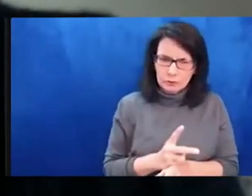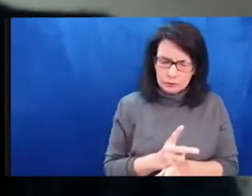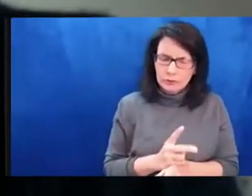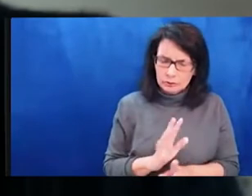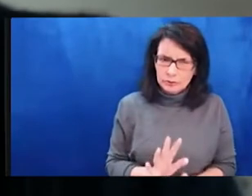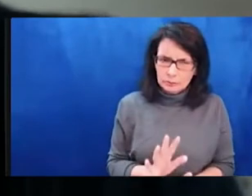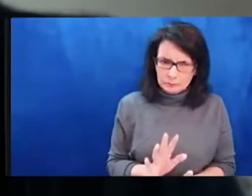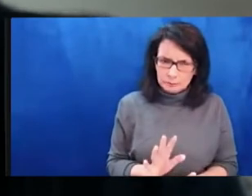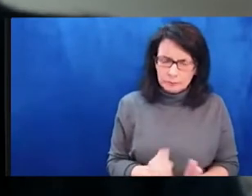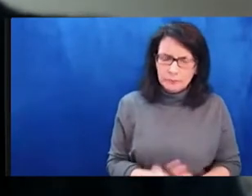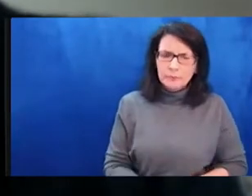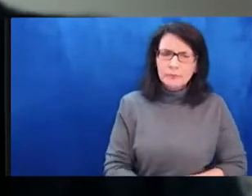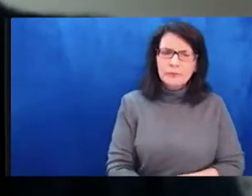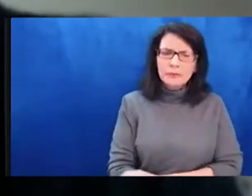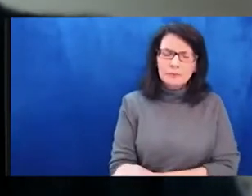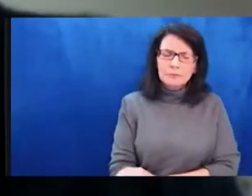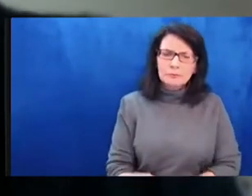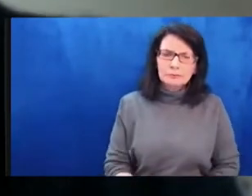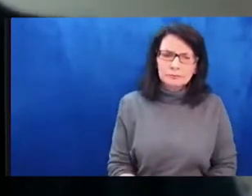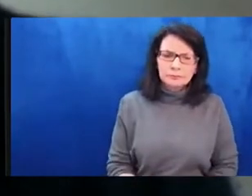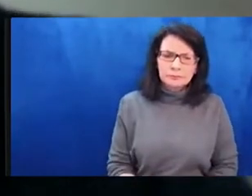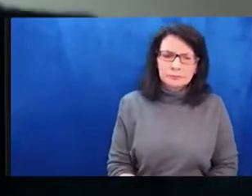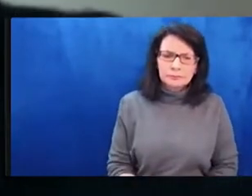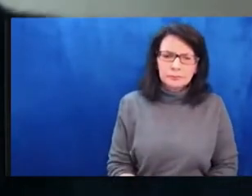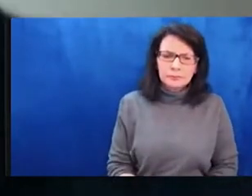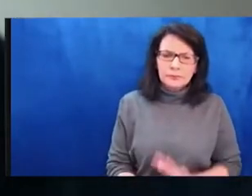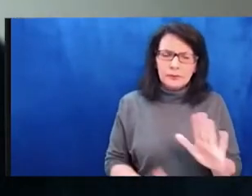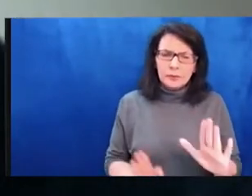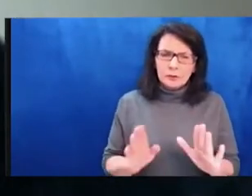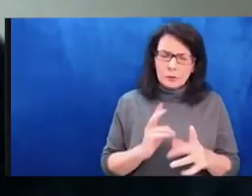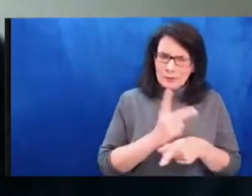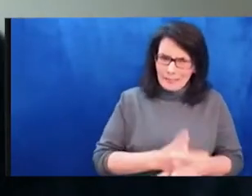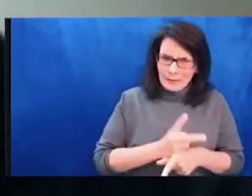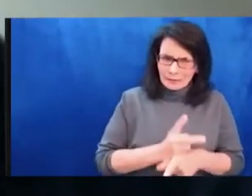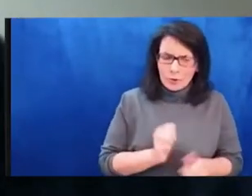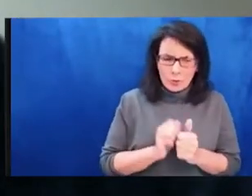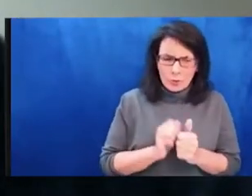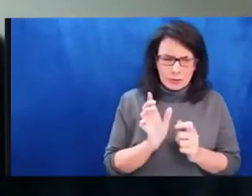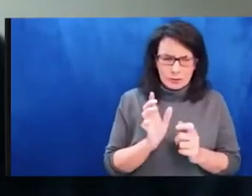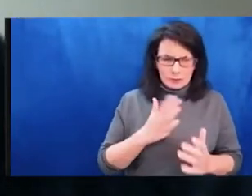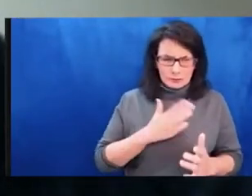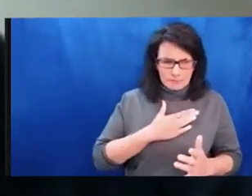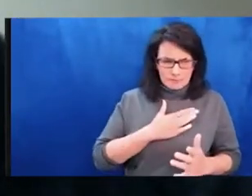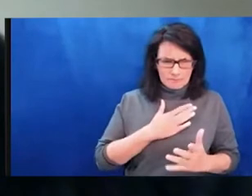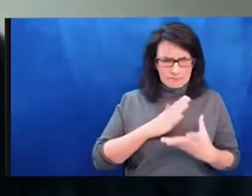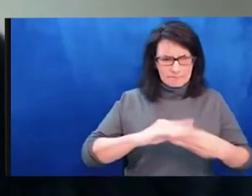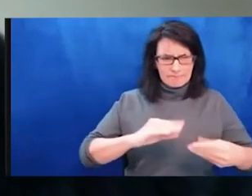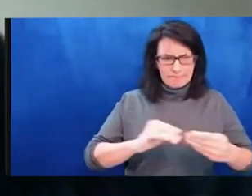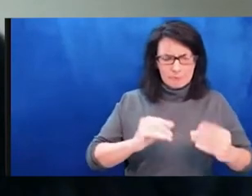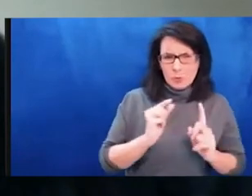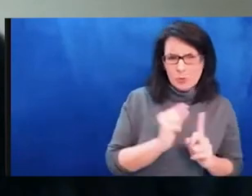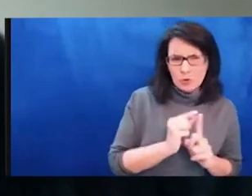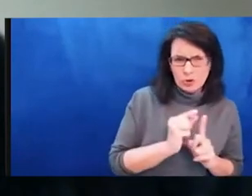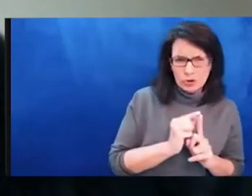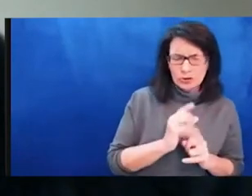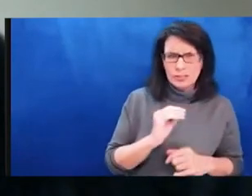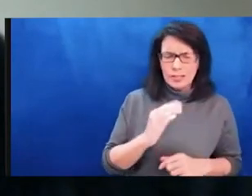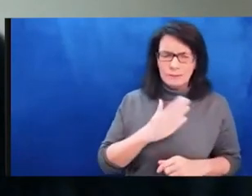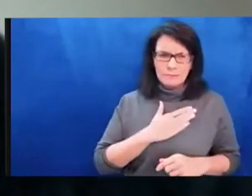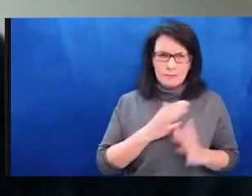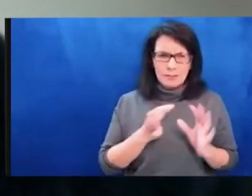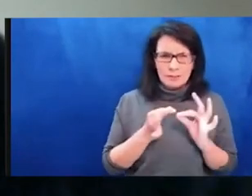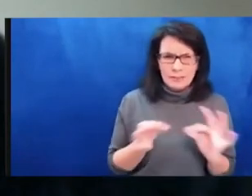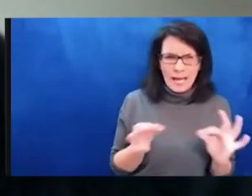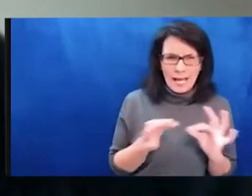done in the name of anti-war and And that's one more thing that we need to be very